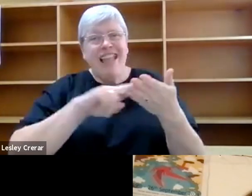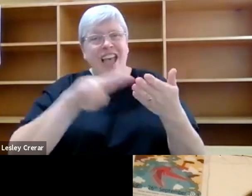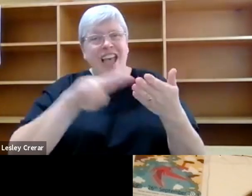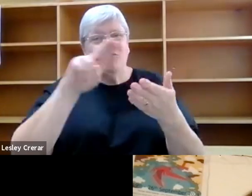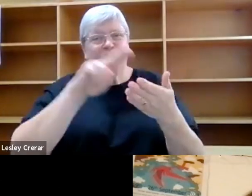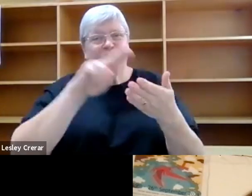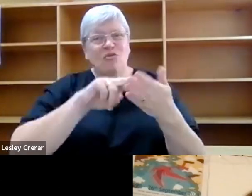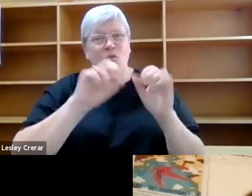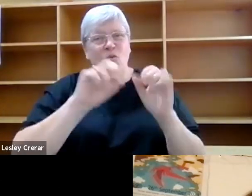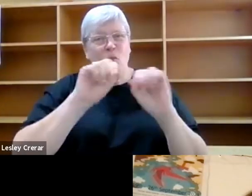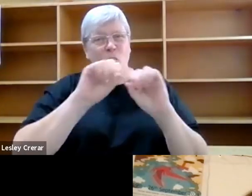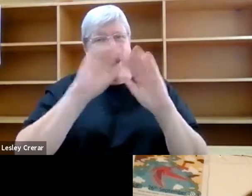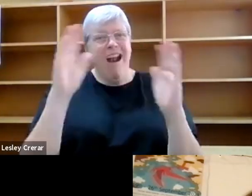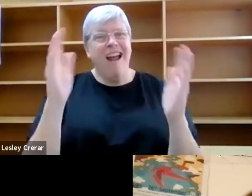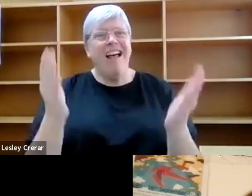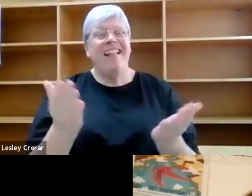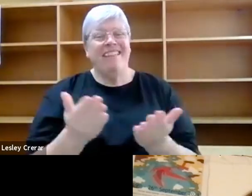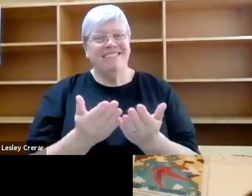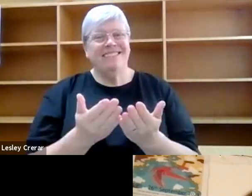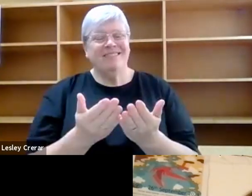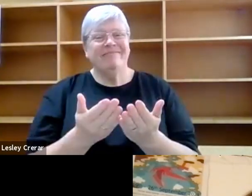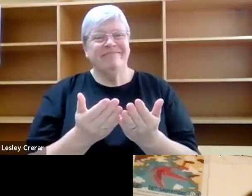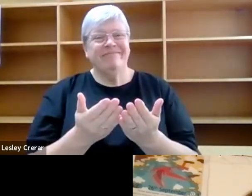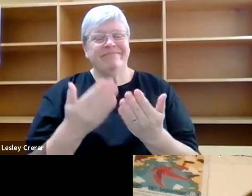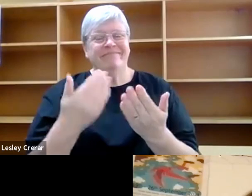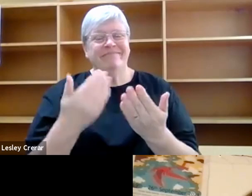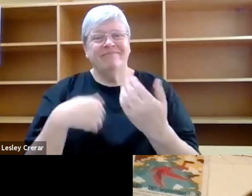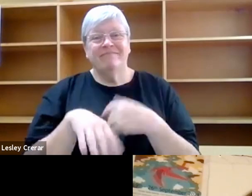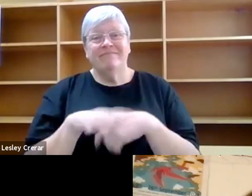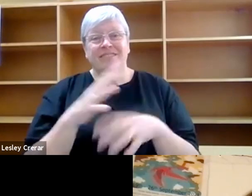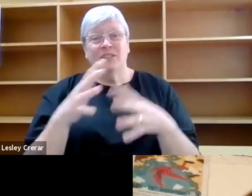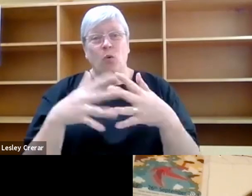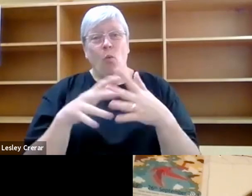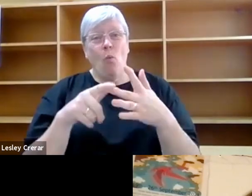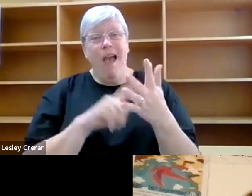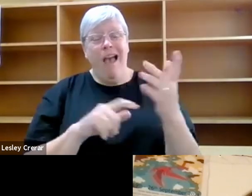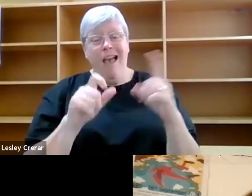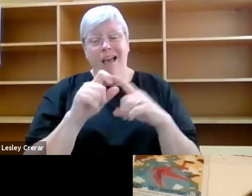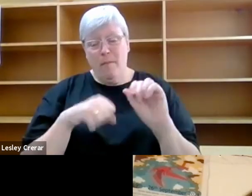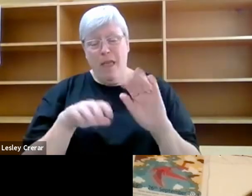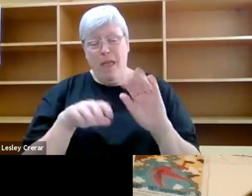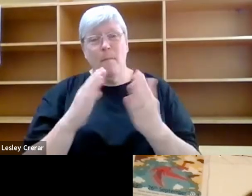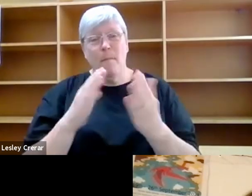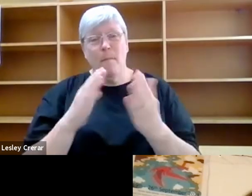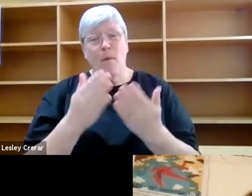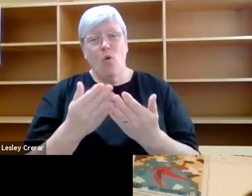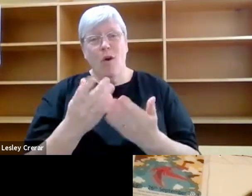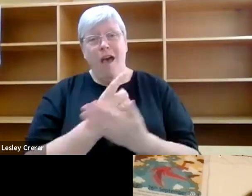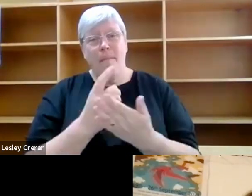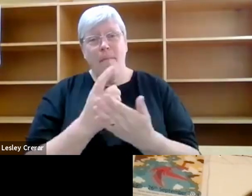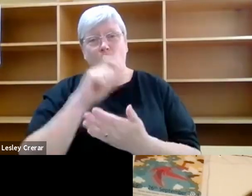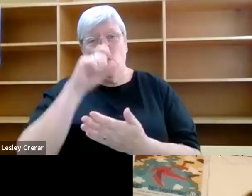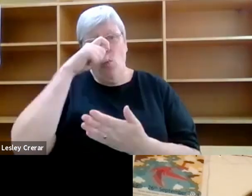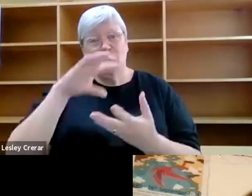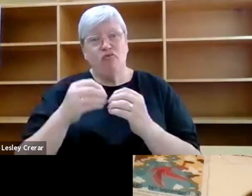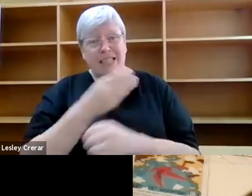although a spell in the wild is a book about witchcraft in some ways, it's also